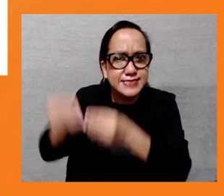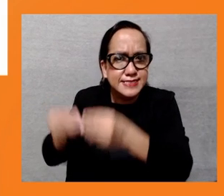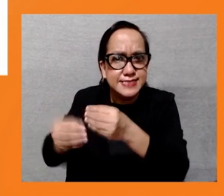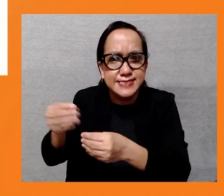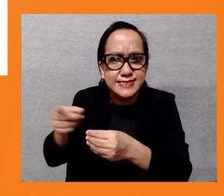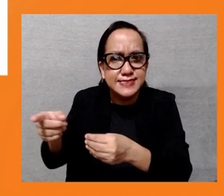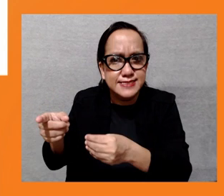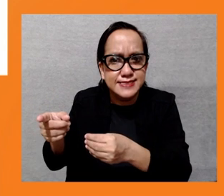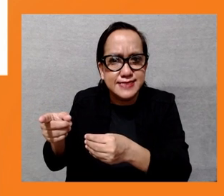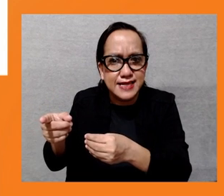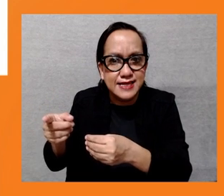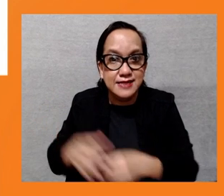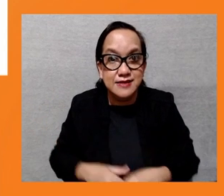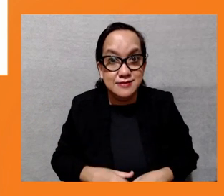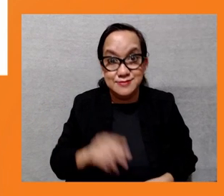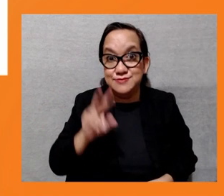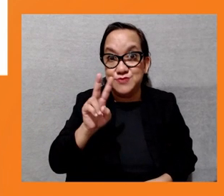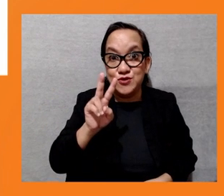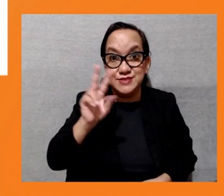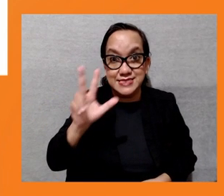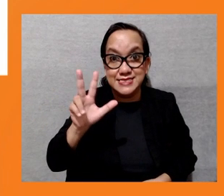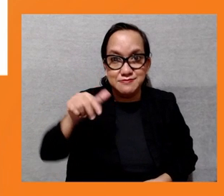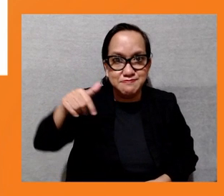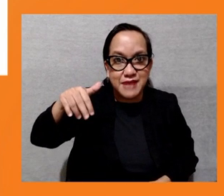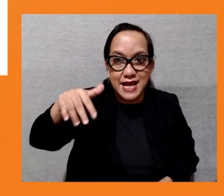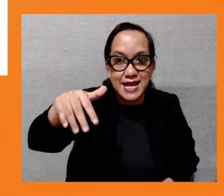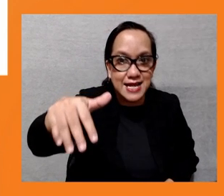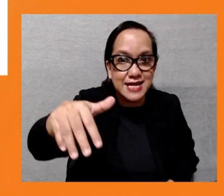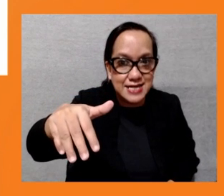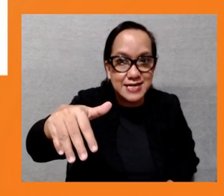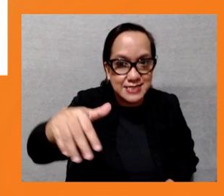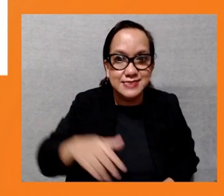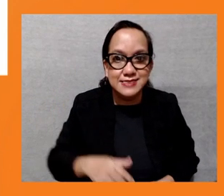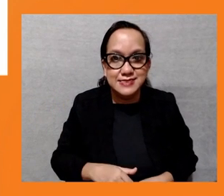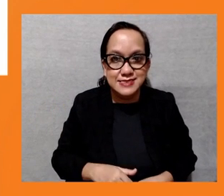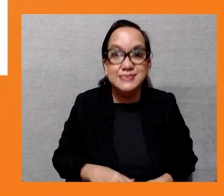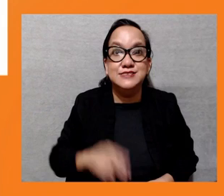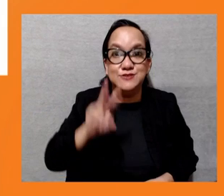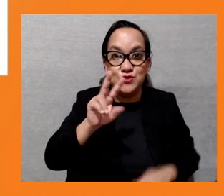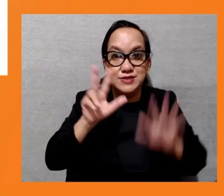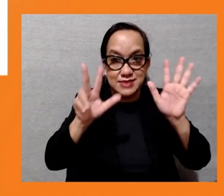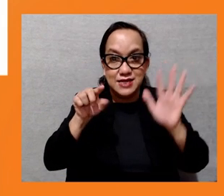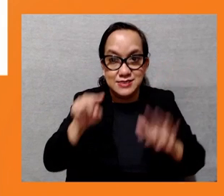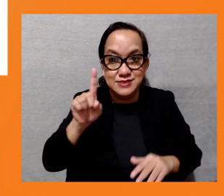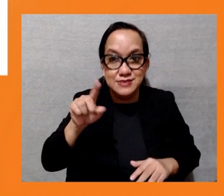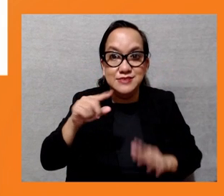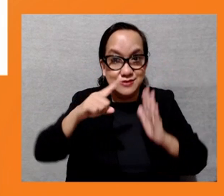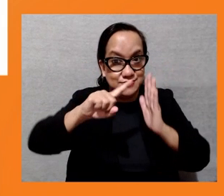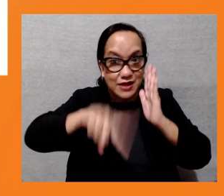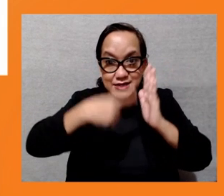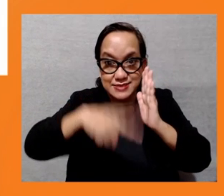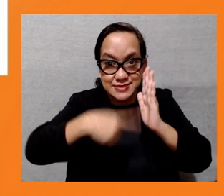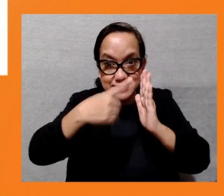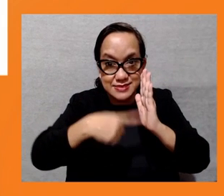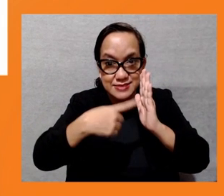128 million, sorry, 28.3 billion Sri Lankan rupees and about 128 million US